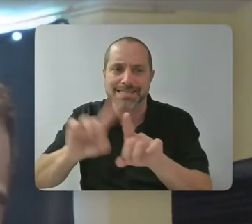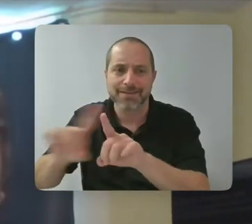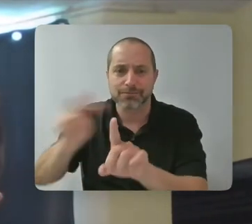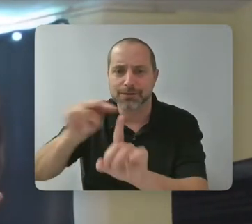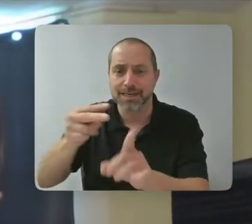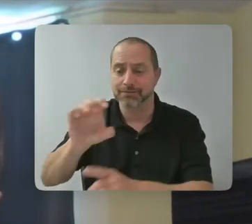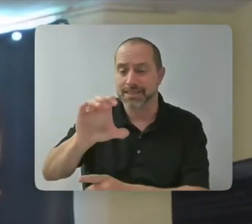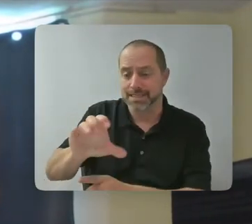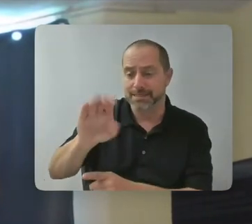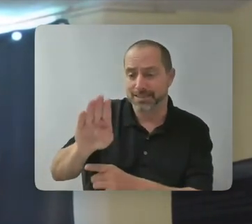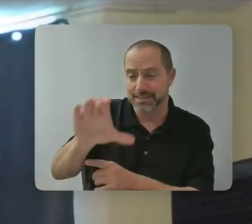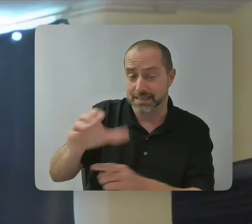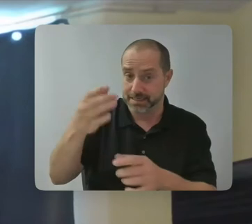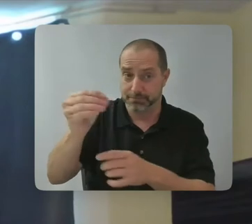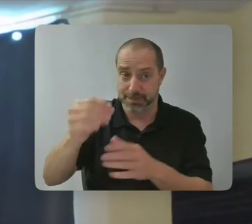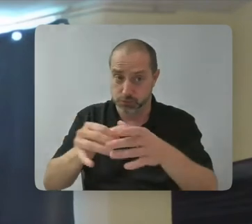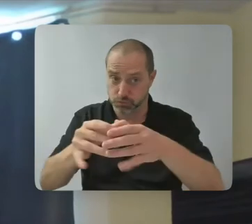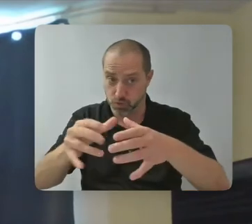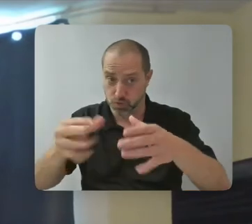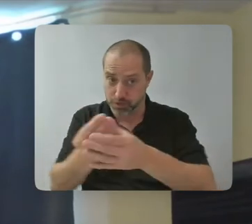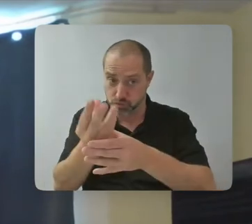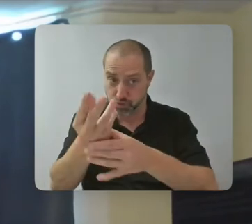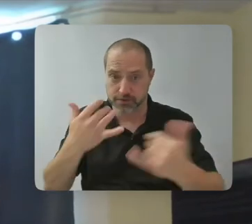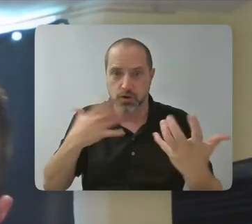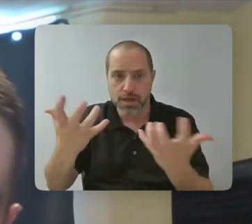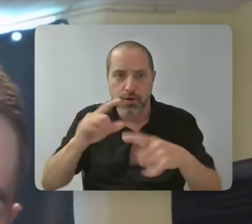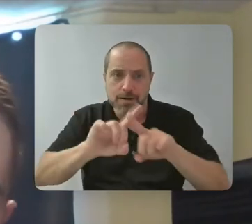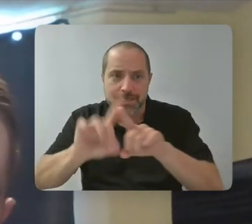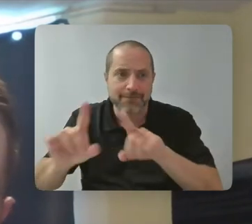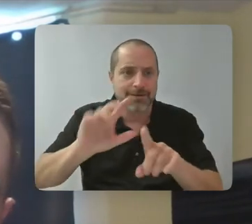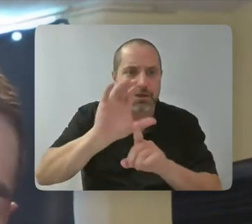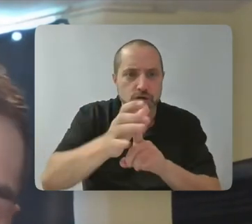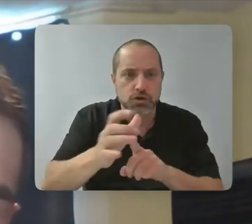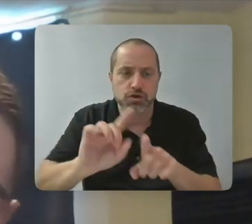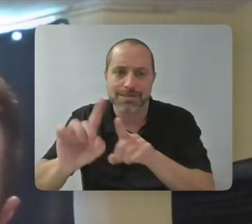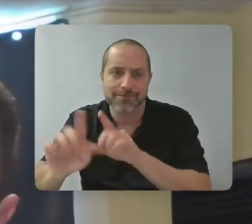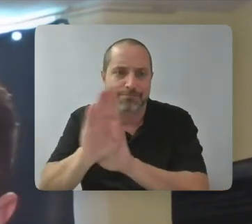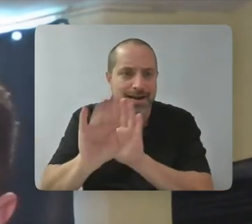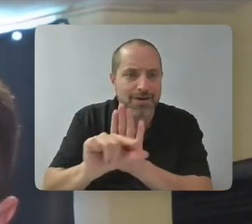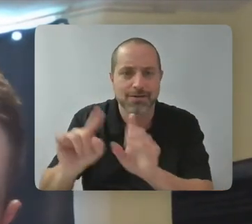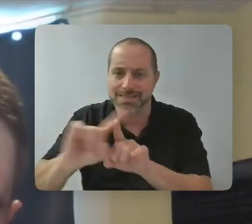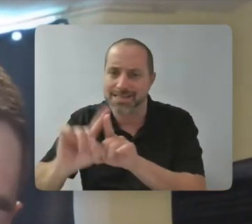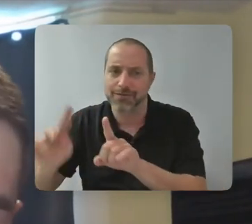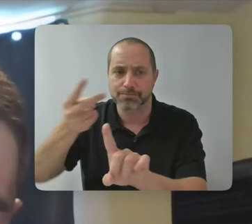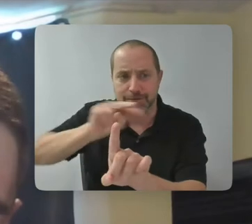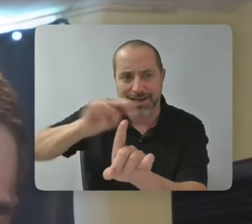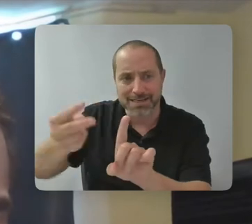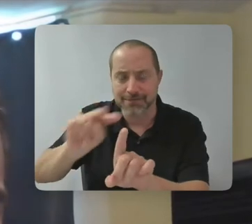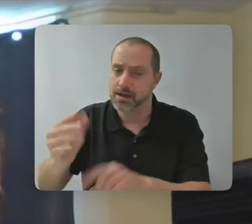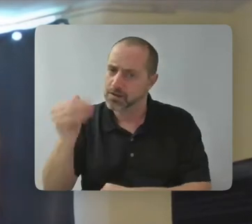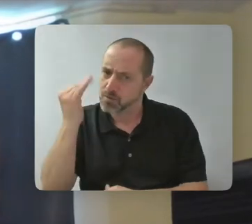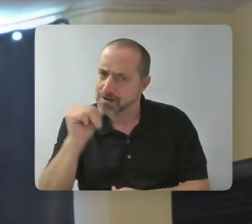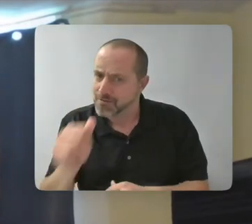they always want different perspectives when it comes to different cultures, different backgrounds, and why not people that are differently abled.